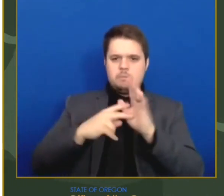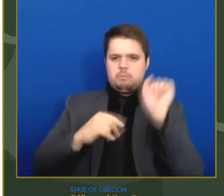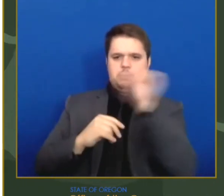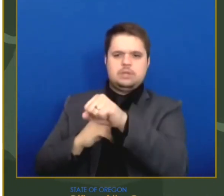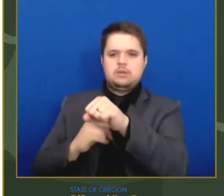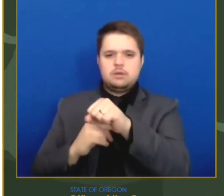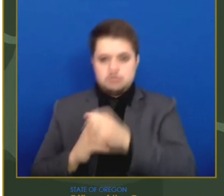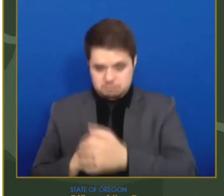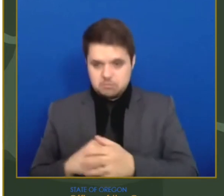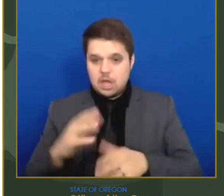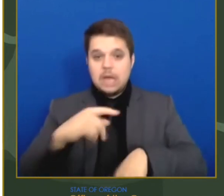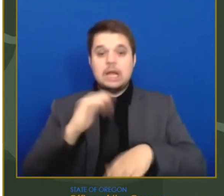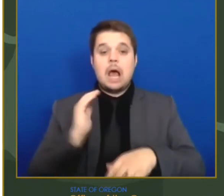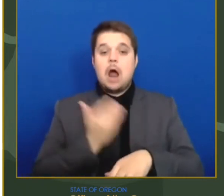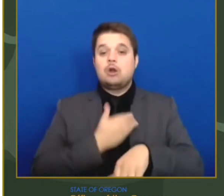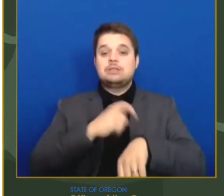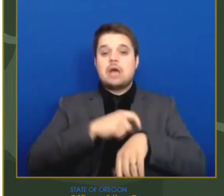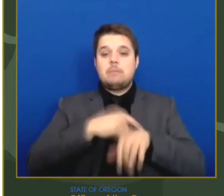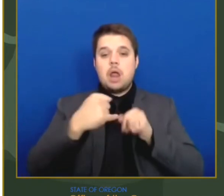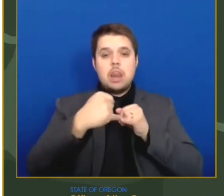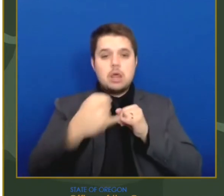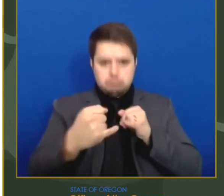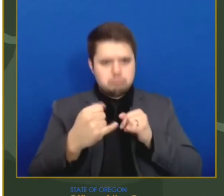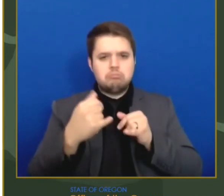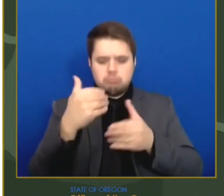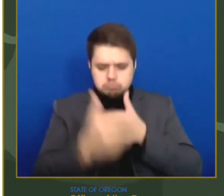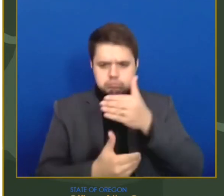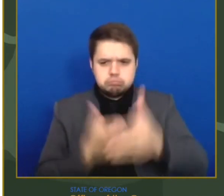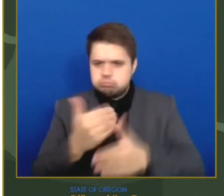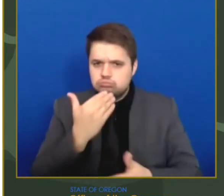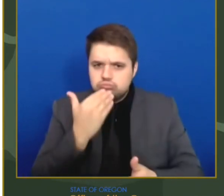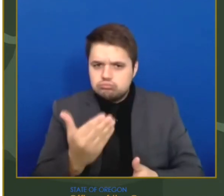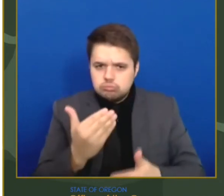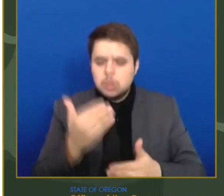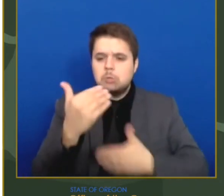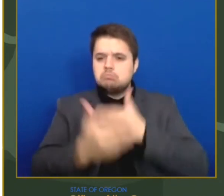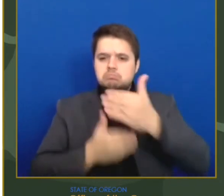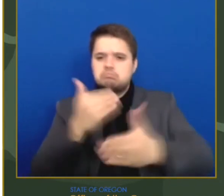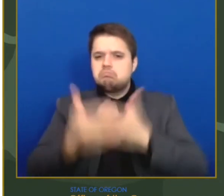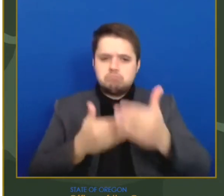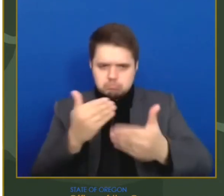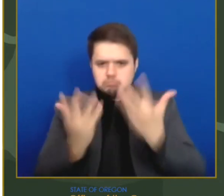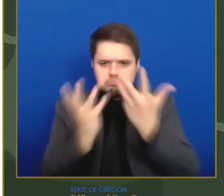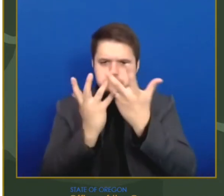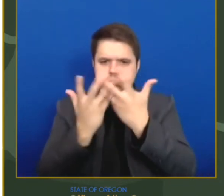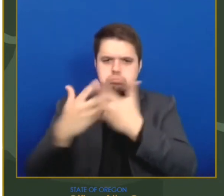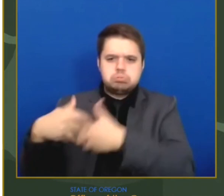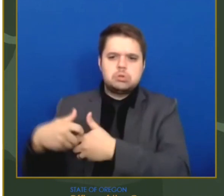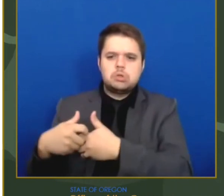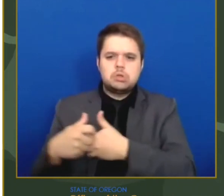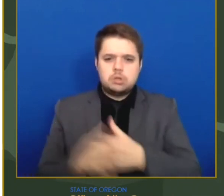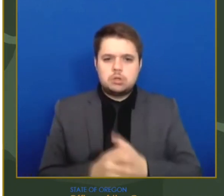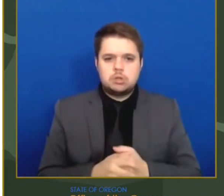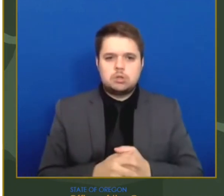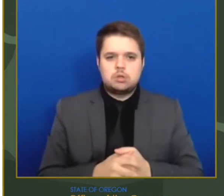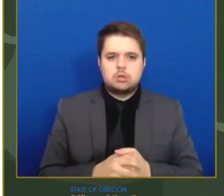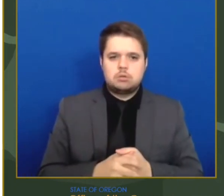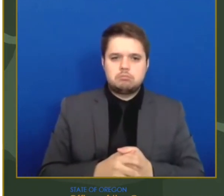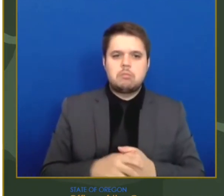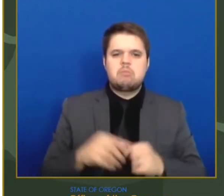Let's start with older adults and go to the next slide, please. As of Wednesday, Oregon had vaccinated 356